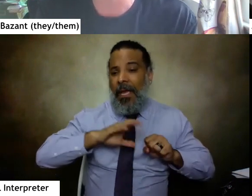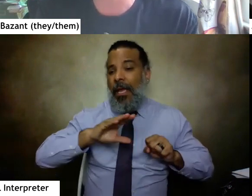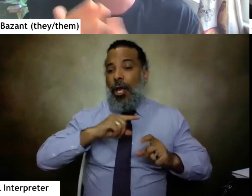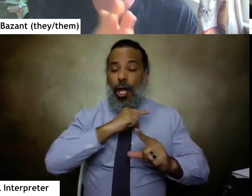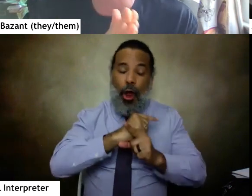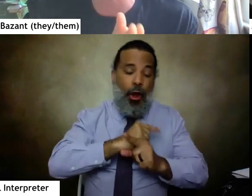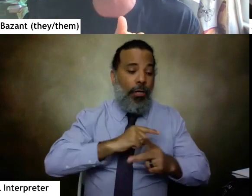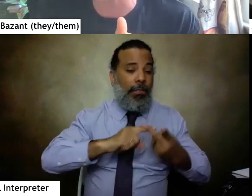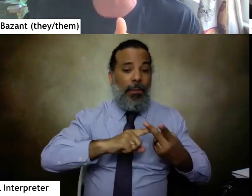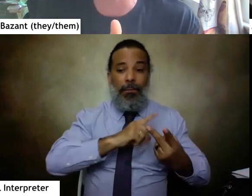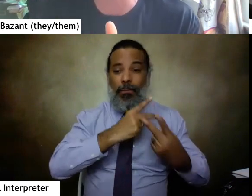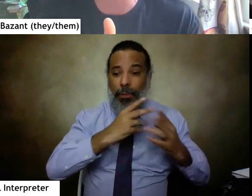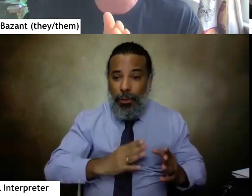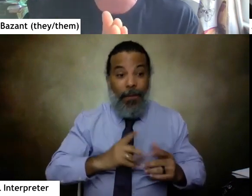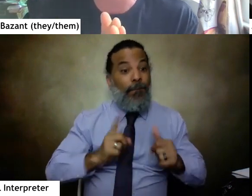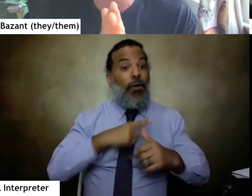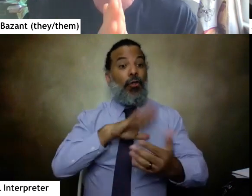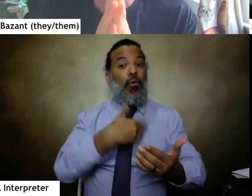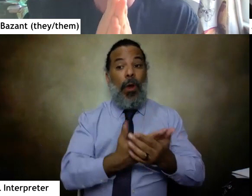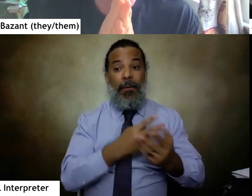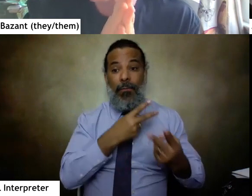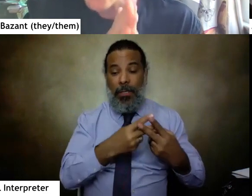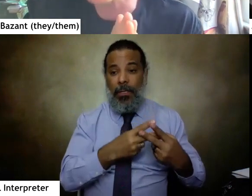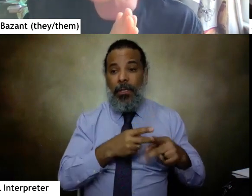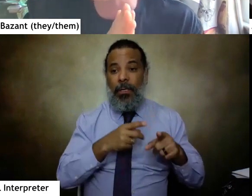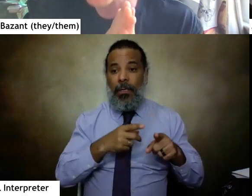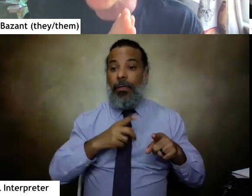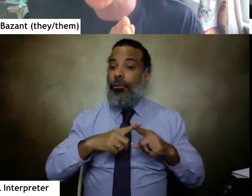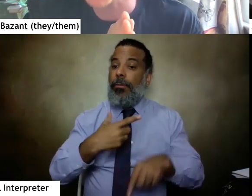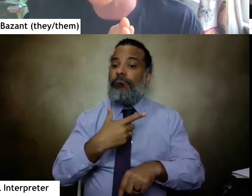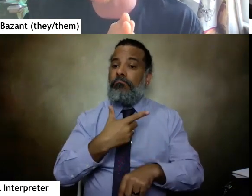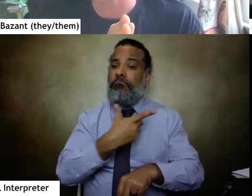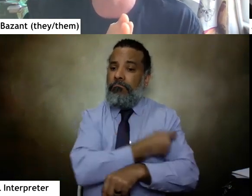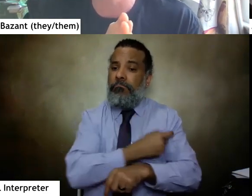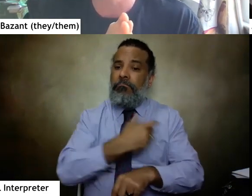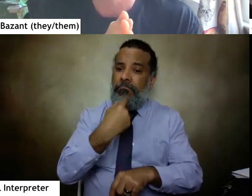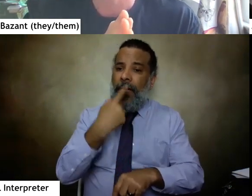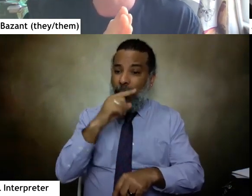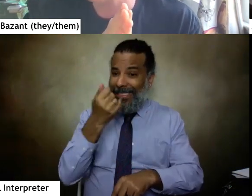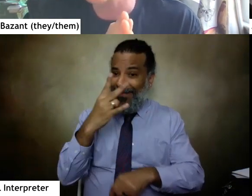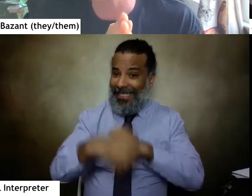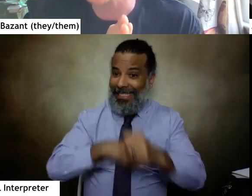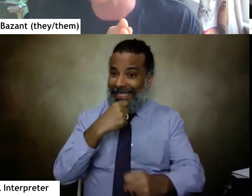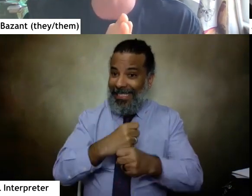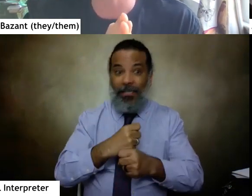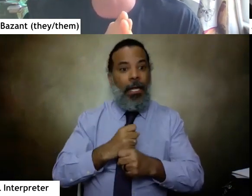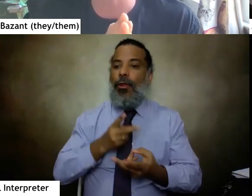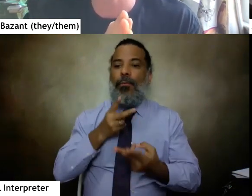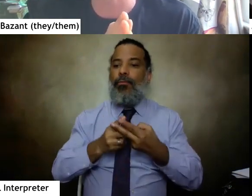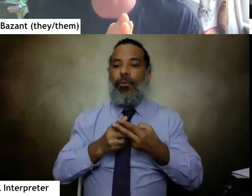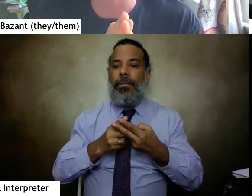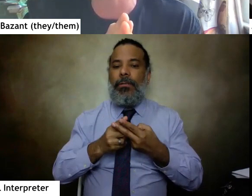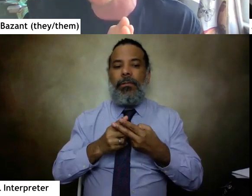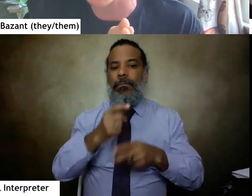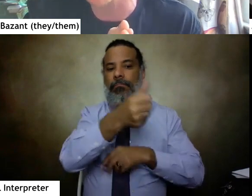When she first went into prison, she had been in on hormones for 17 years and prison officials placed